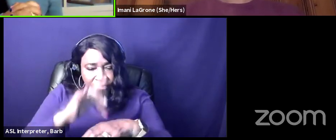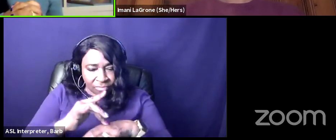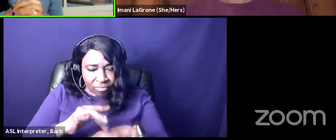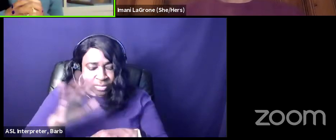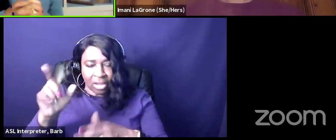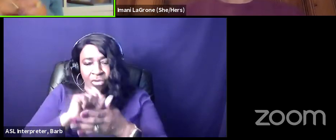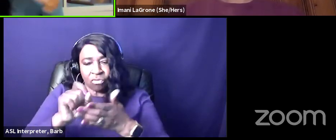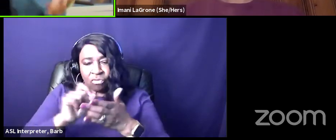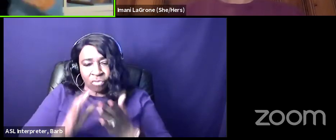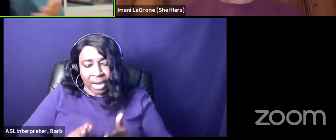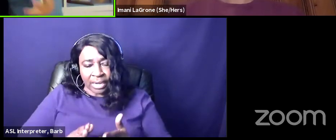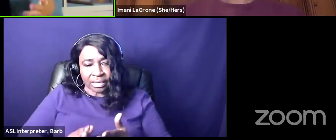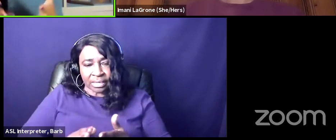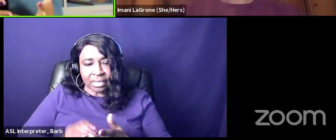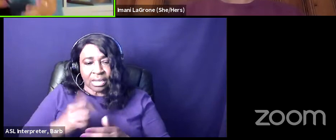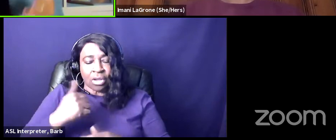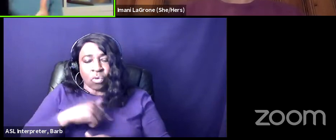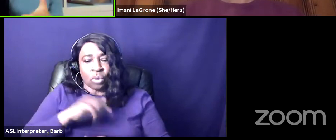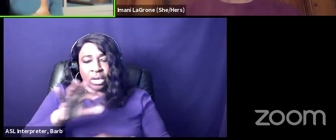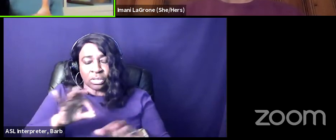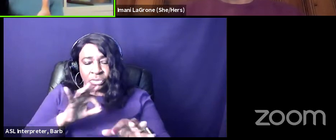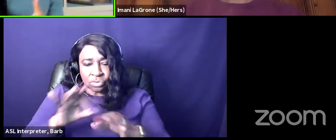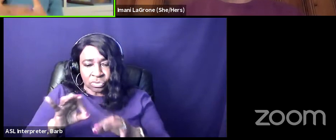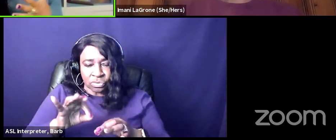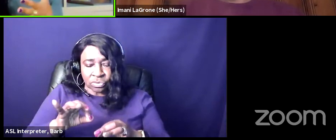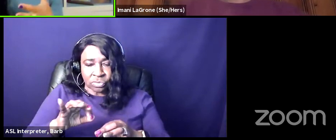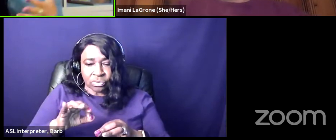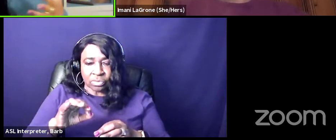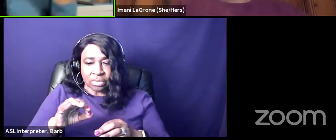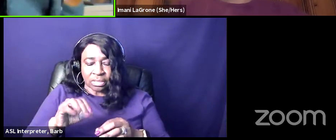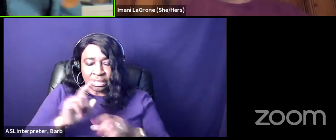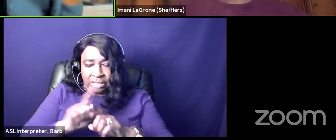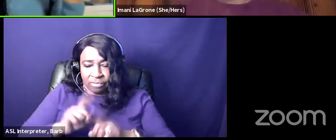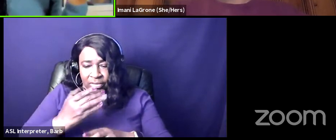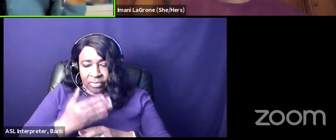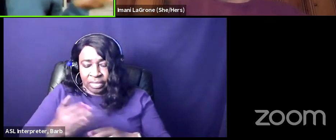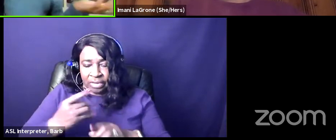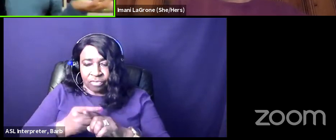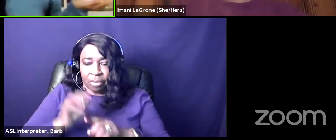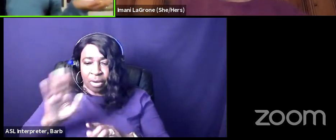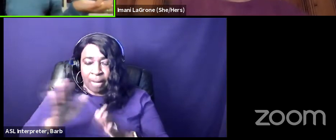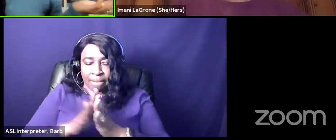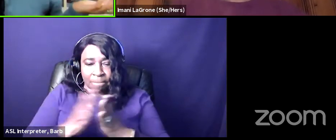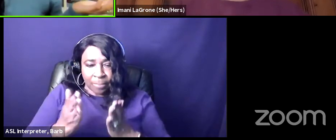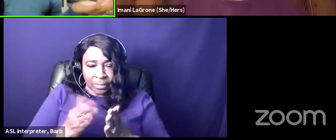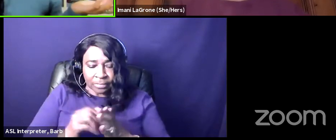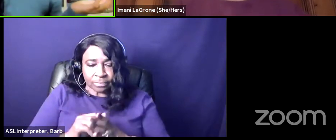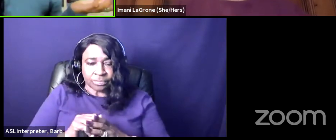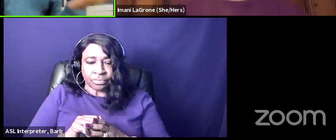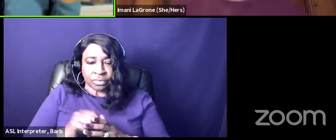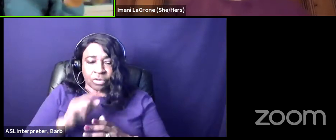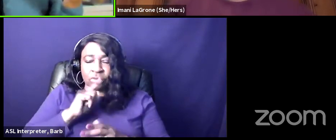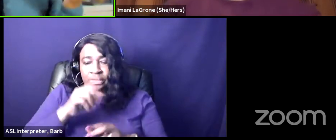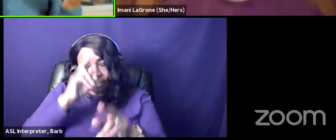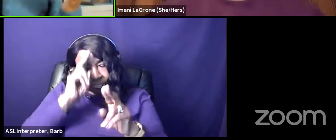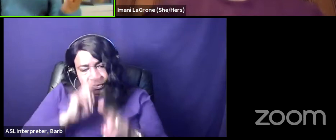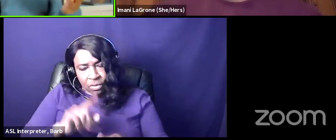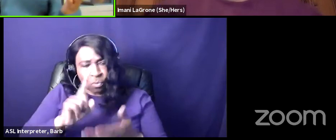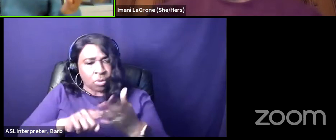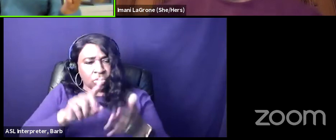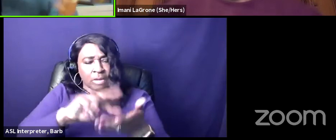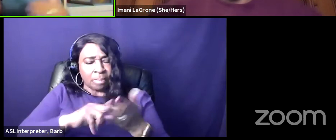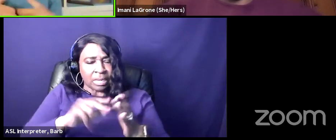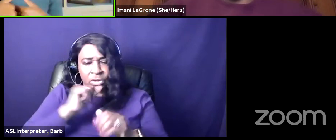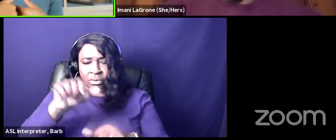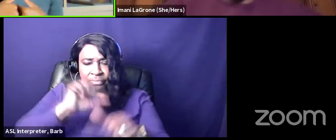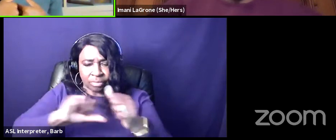st thomas uh we she was on that trip that i reference when you know black americans like what do you mean don't hang out with black kids what kind